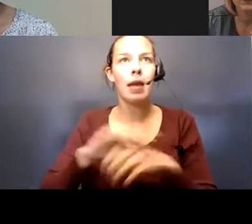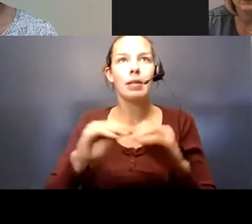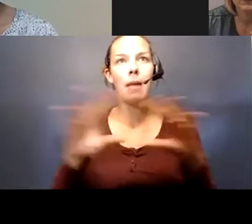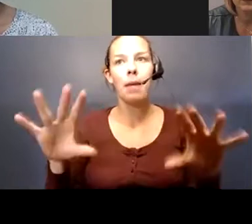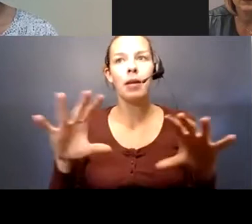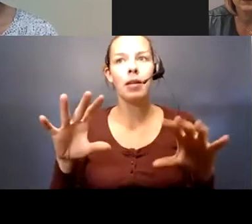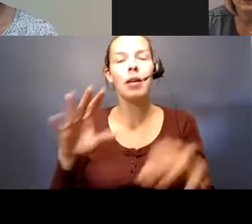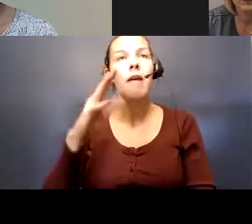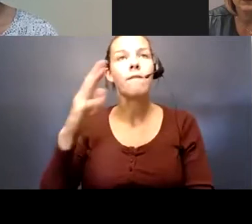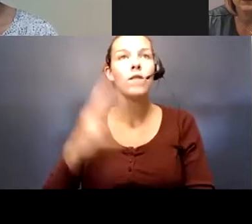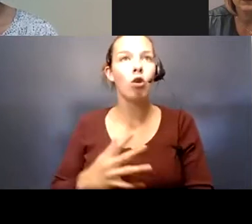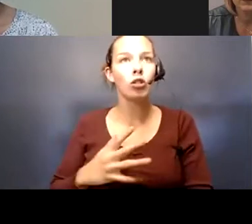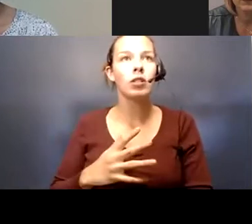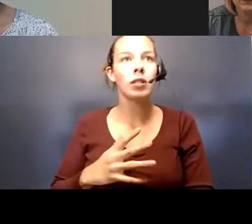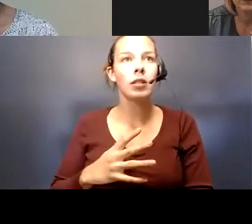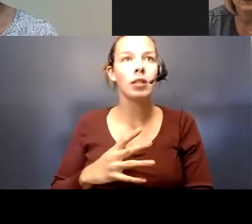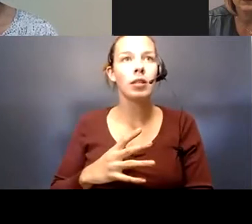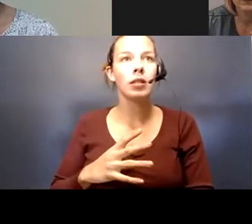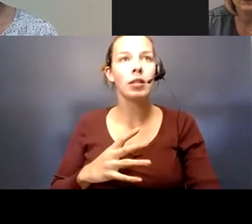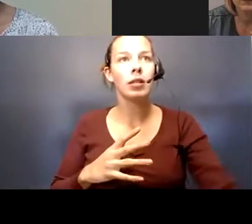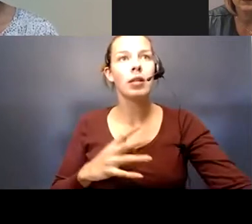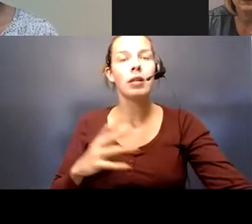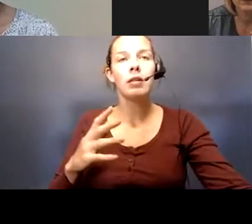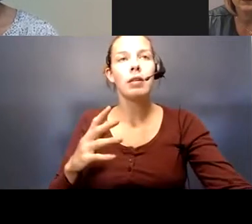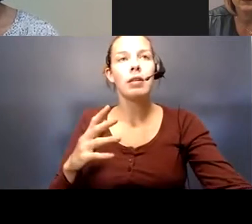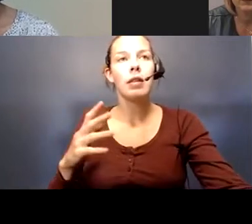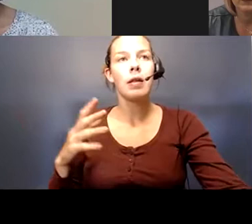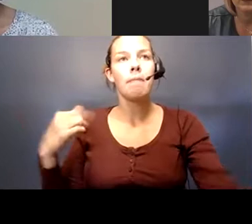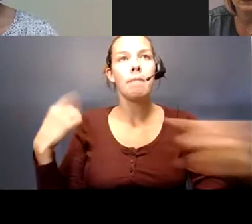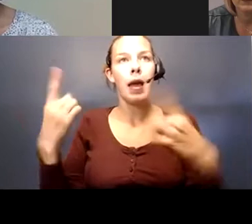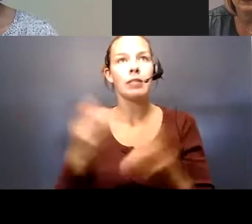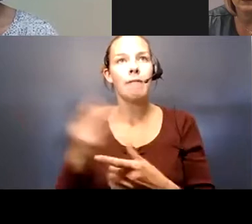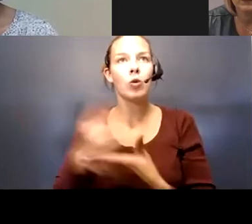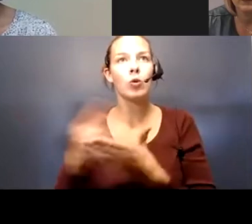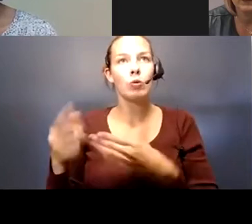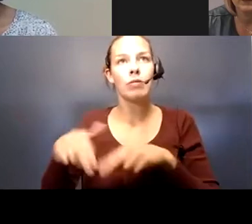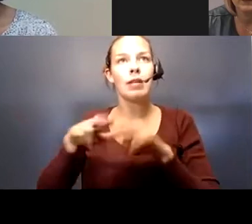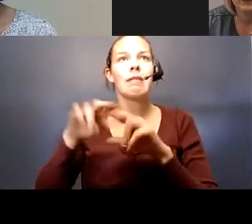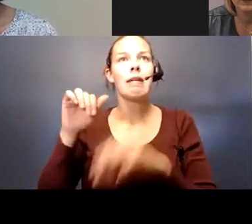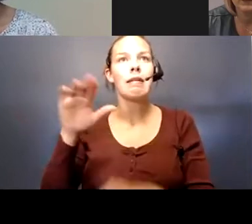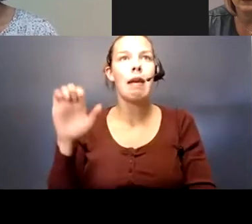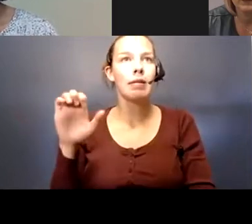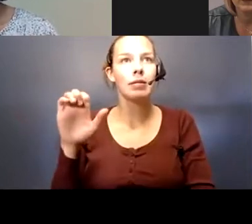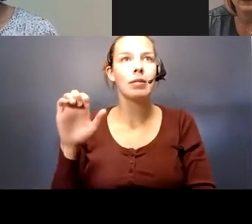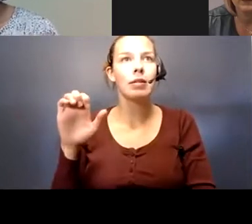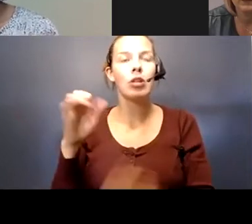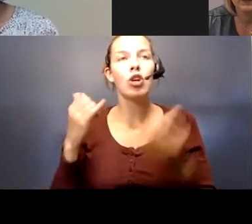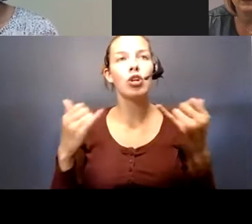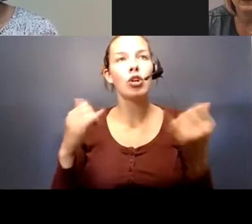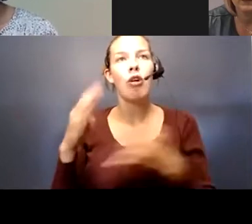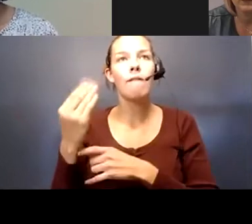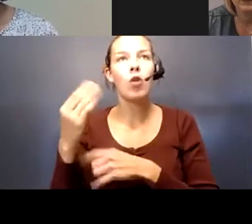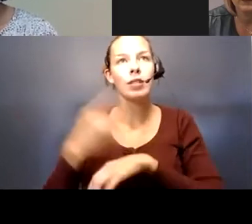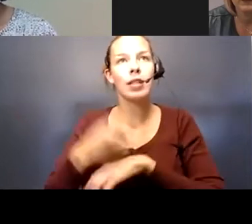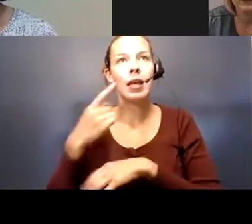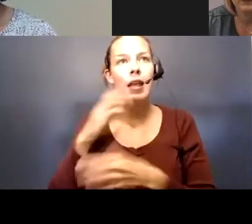Unfortunately, in the past few weeks, we continue to see an increase in cases. Our current 14-day average of